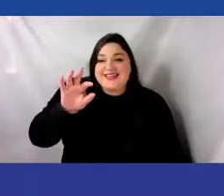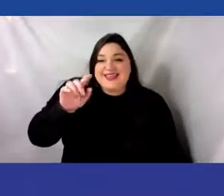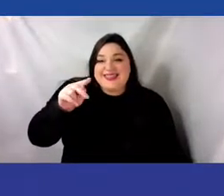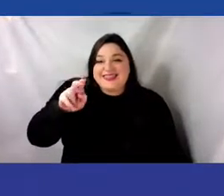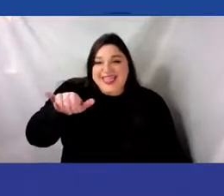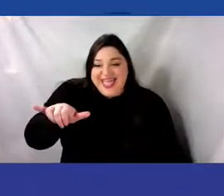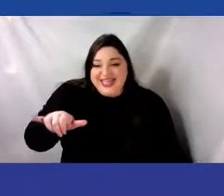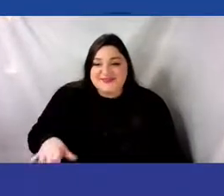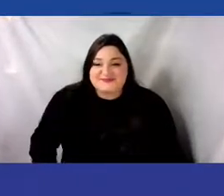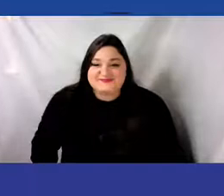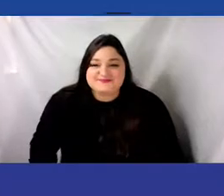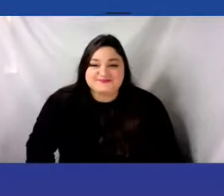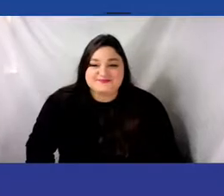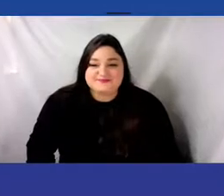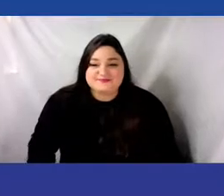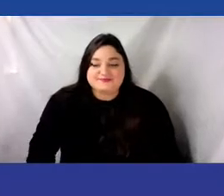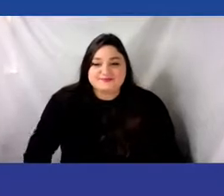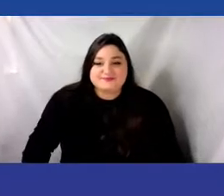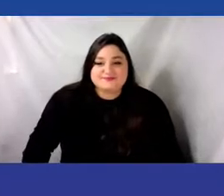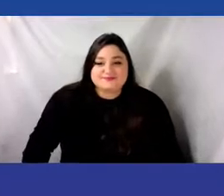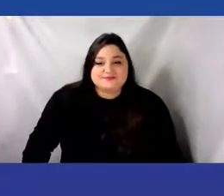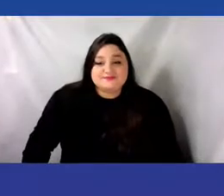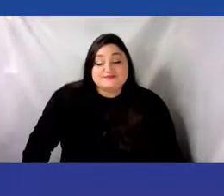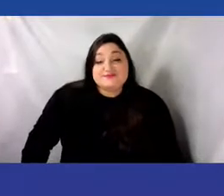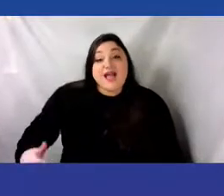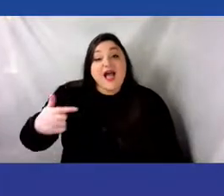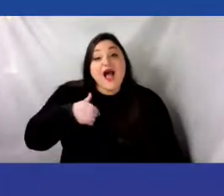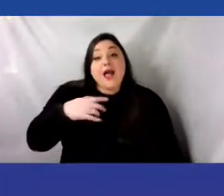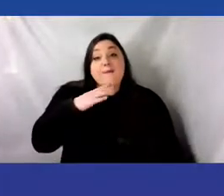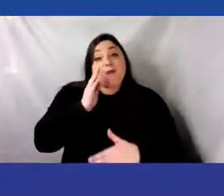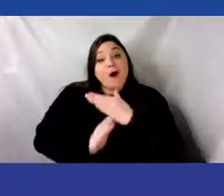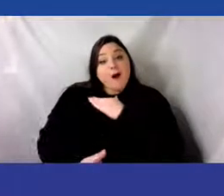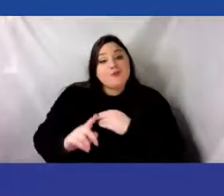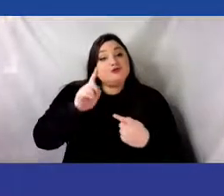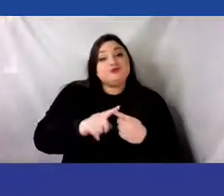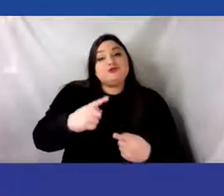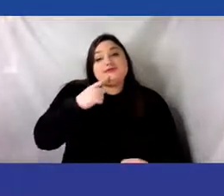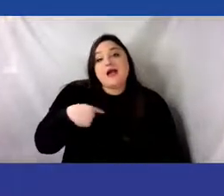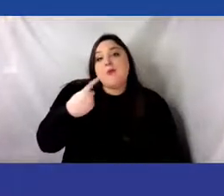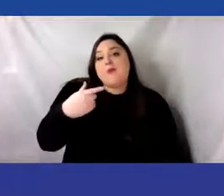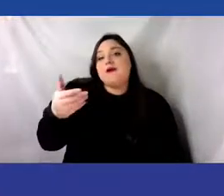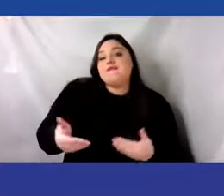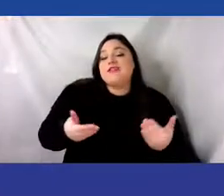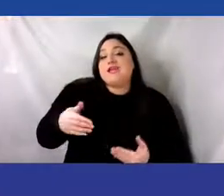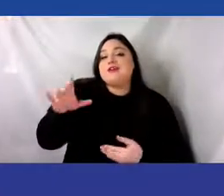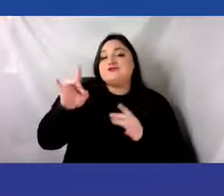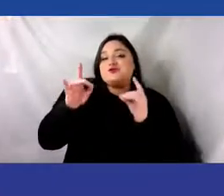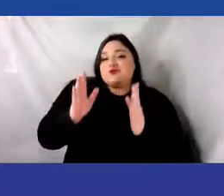humbled to also say that I'm one of the guest curators for this year's symposium.